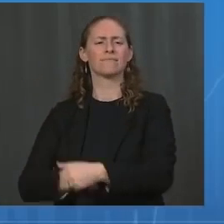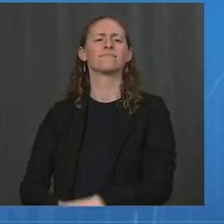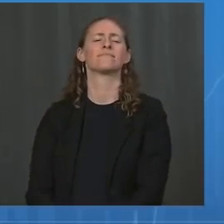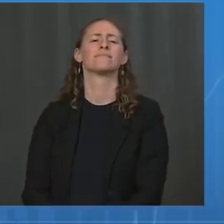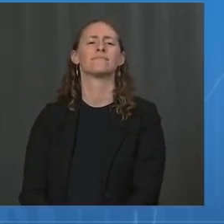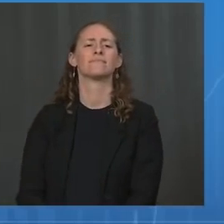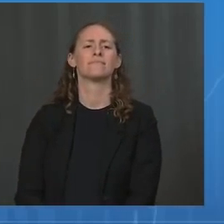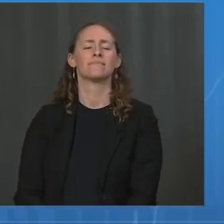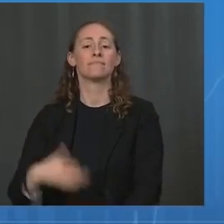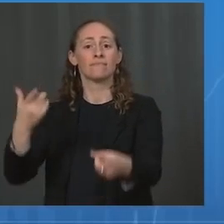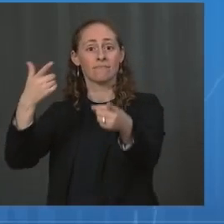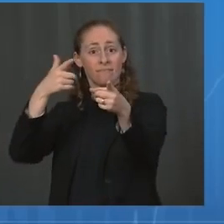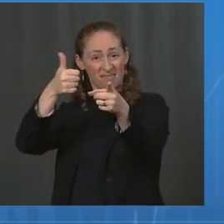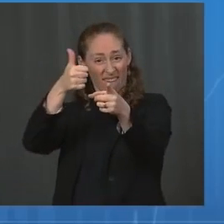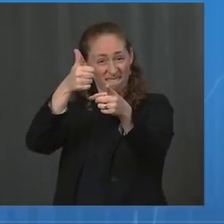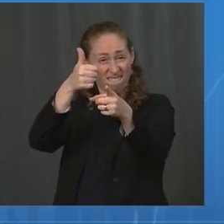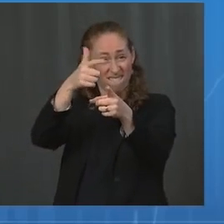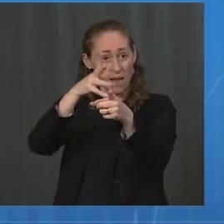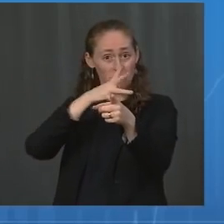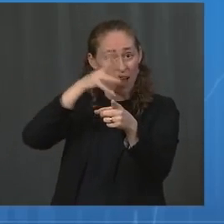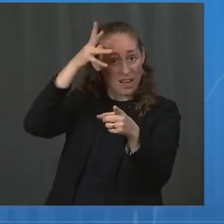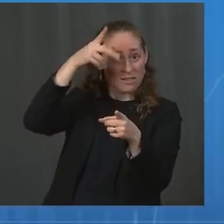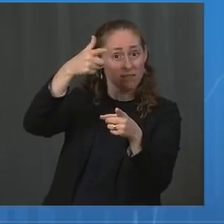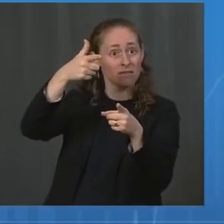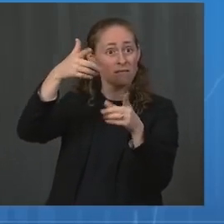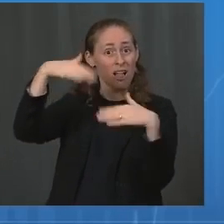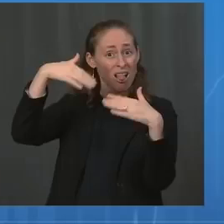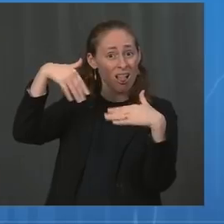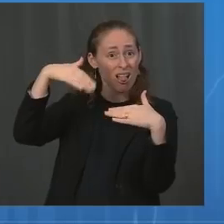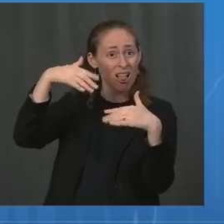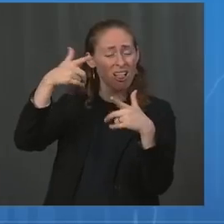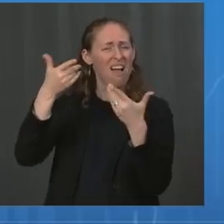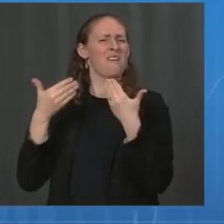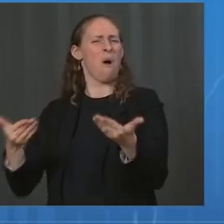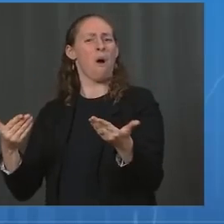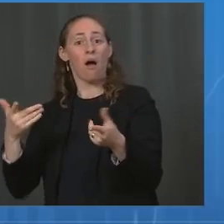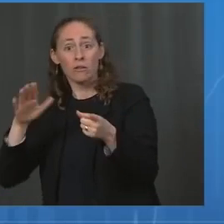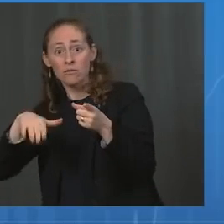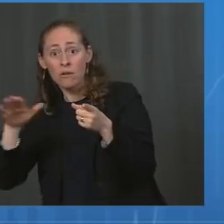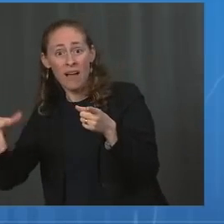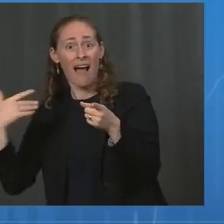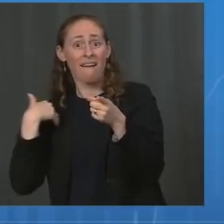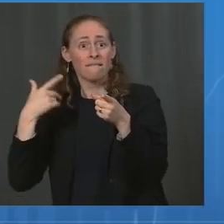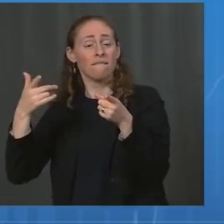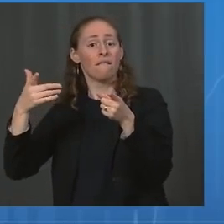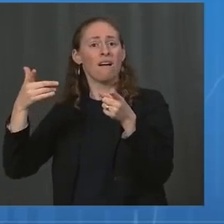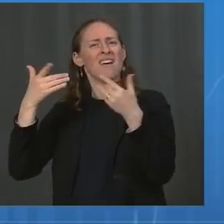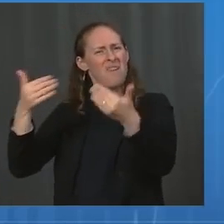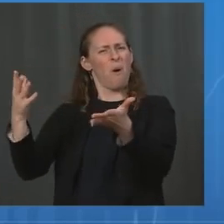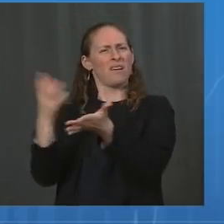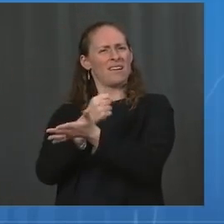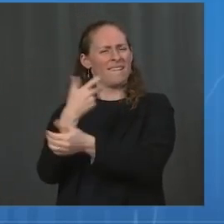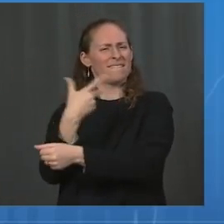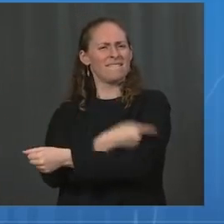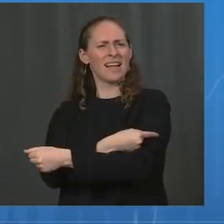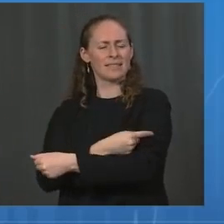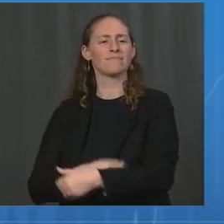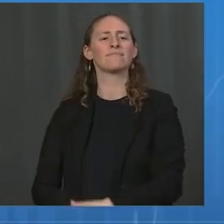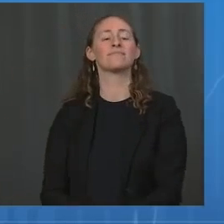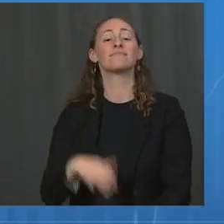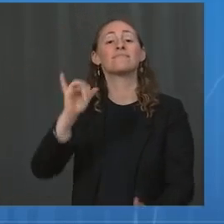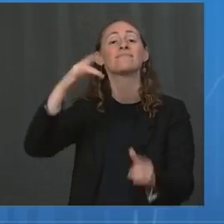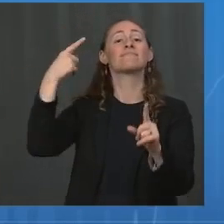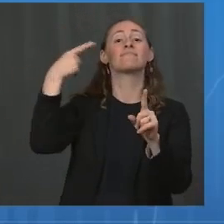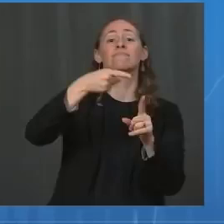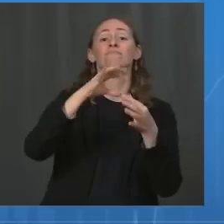vaccinated, it is never too late to begin your vaccine series. Next, universal masking is critically important in